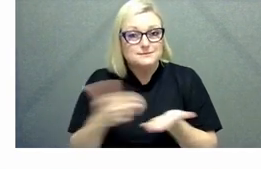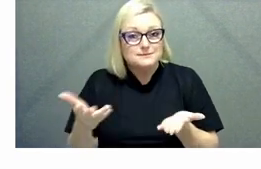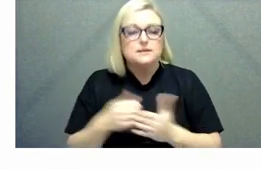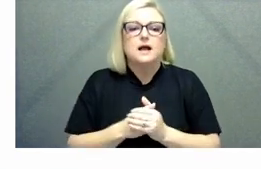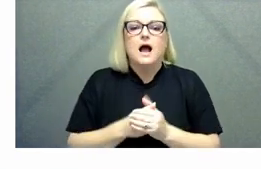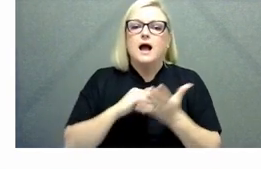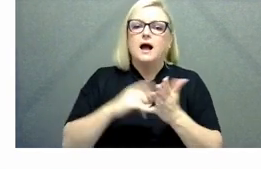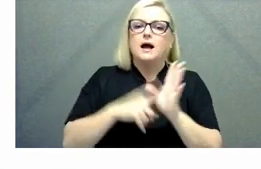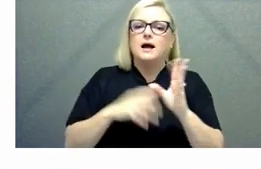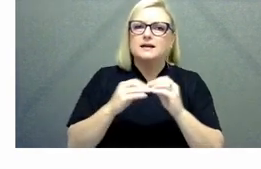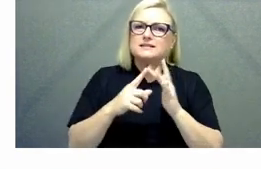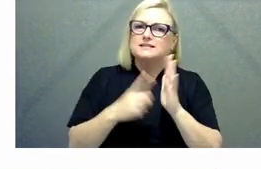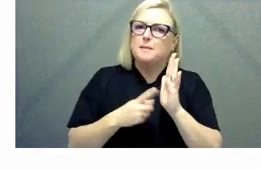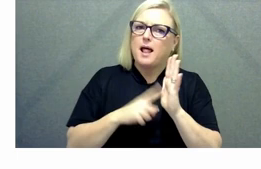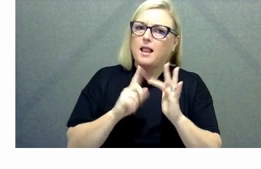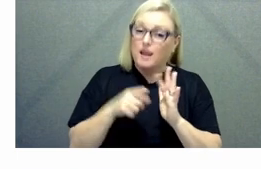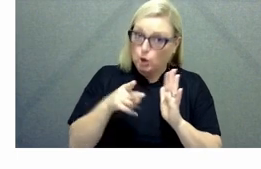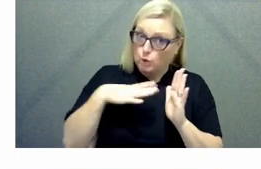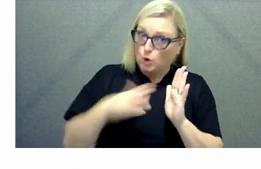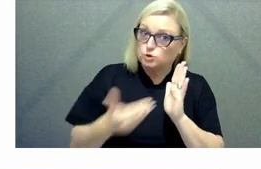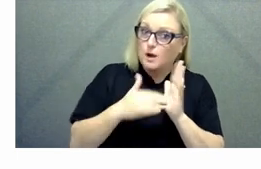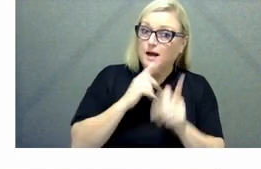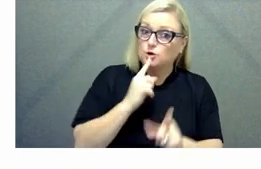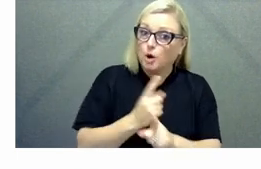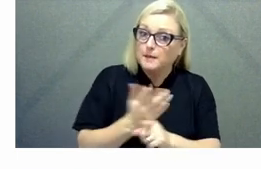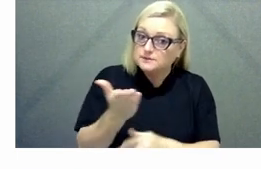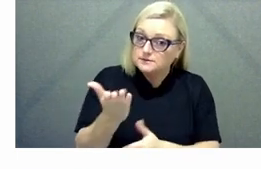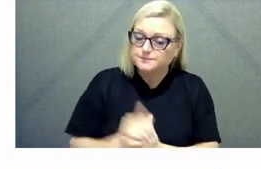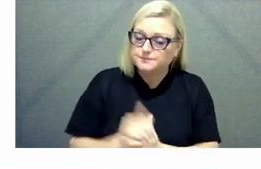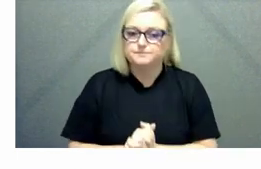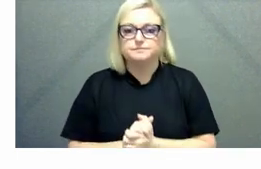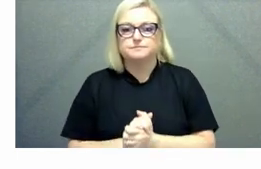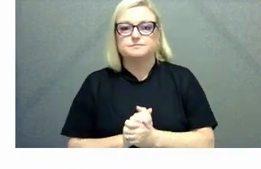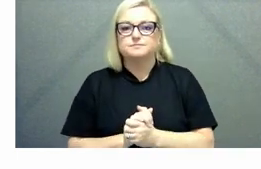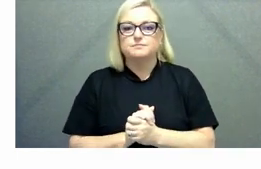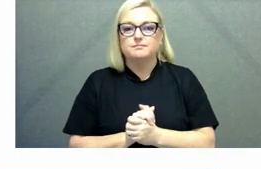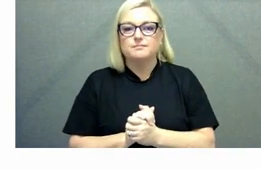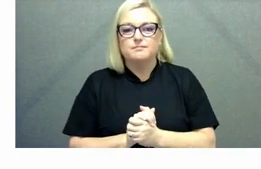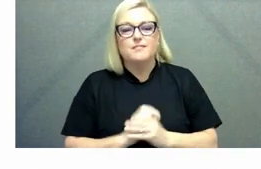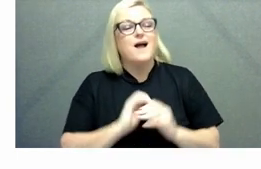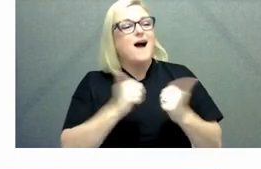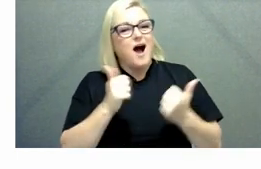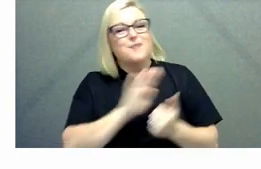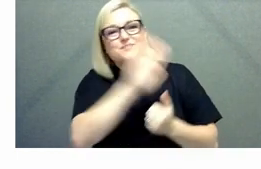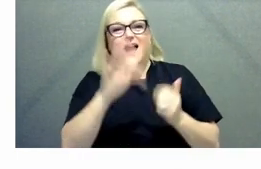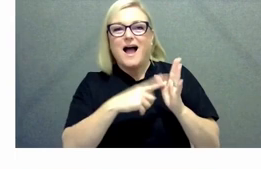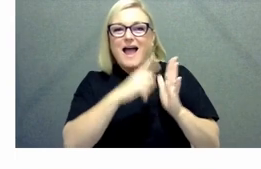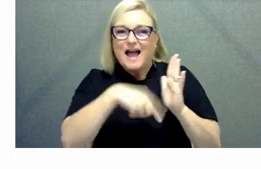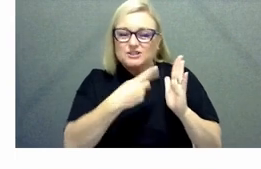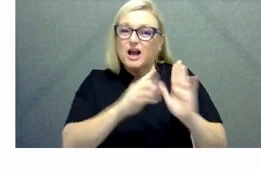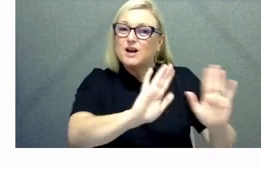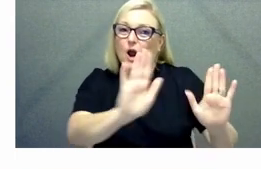to to what Jessica's shared yeah sure hi AJ and hi everyone out there it's um